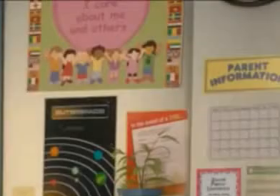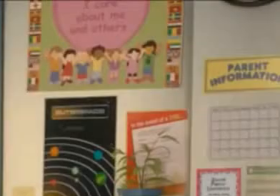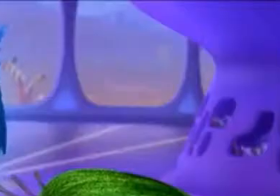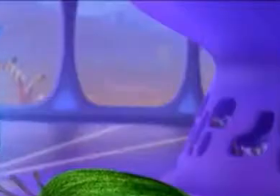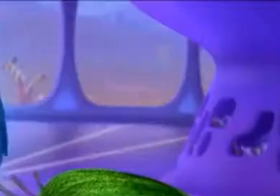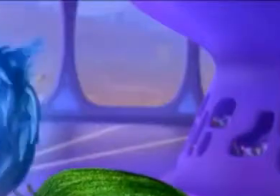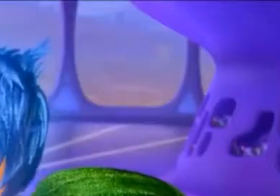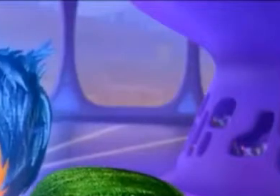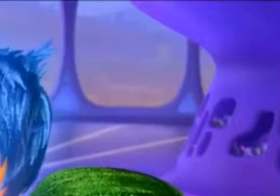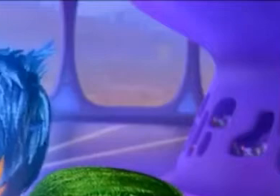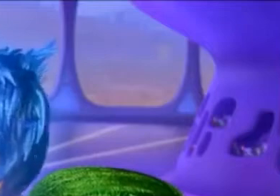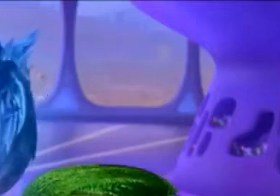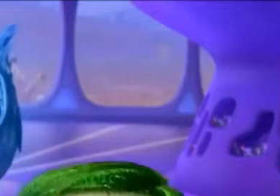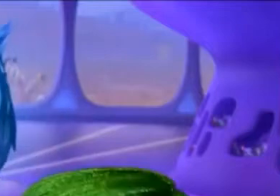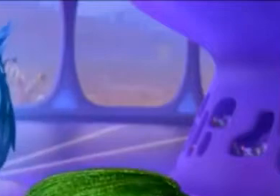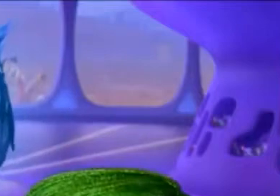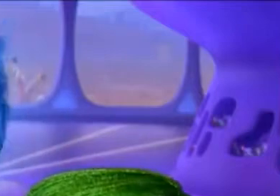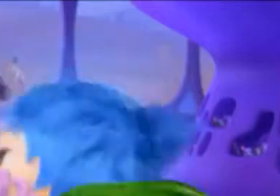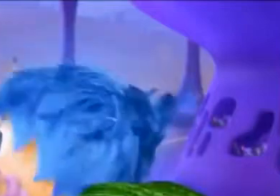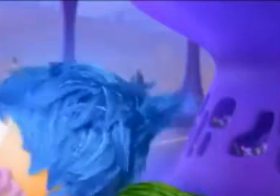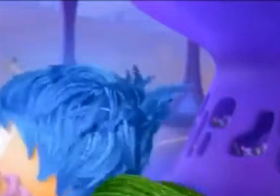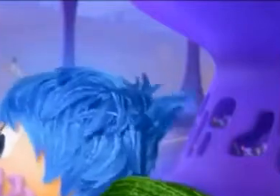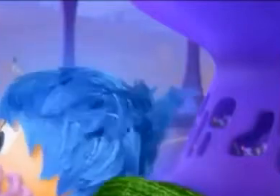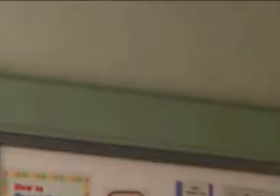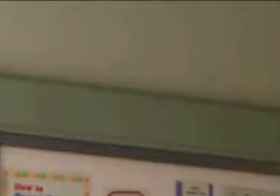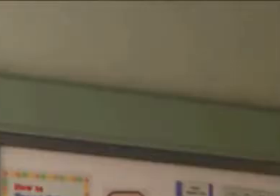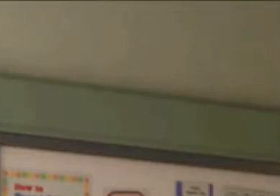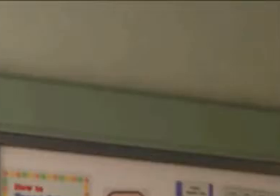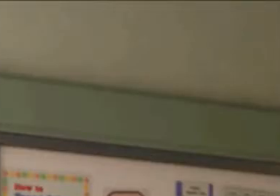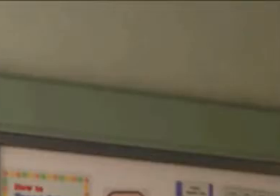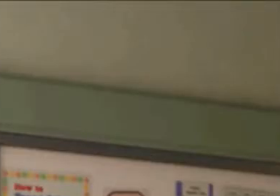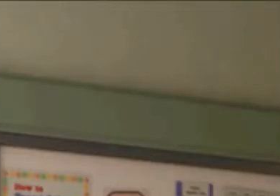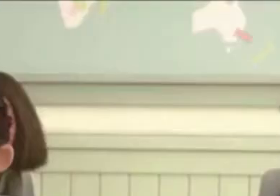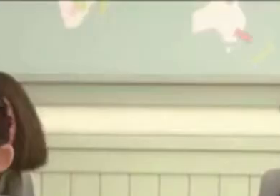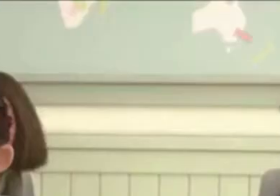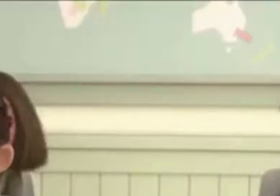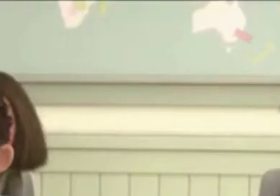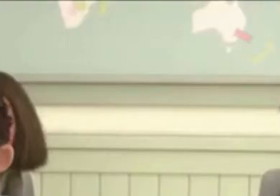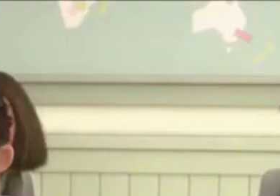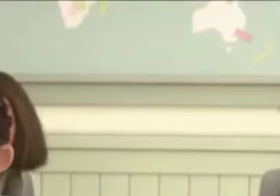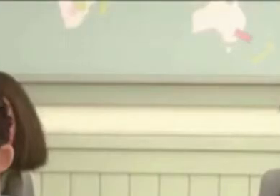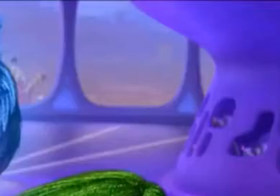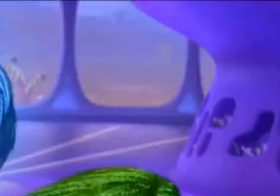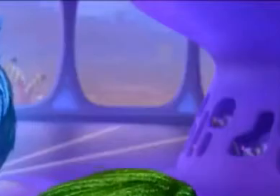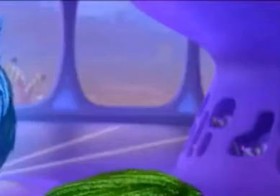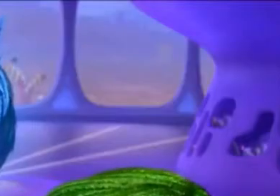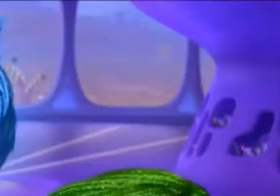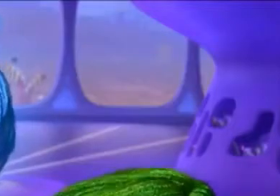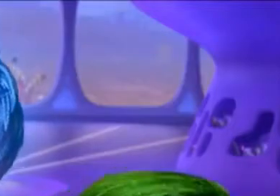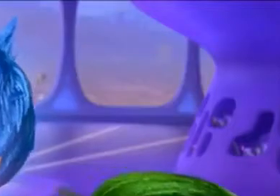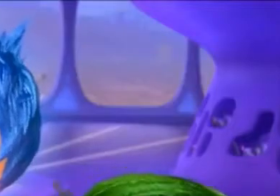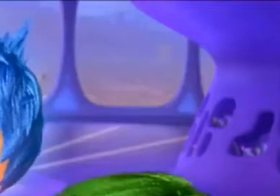class today. Are you kidding me? Out of the gates? This is not happening! Riley, would you like to tell us something about yourself? No!